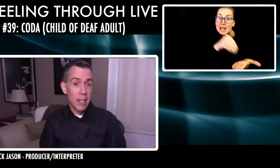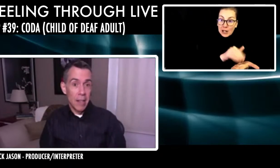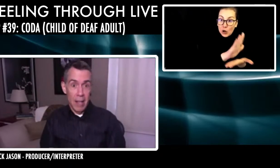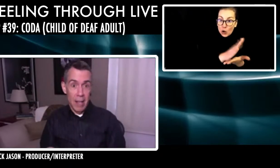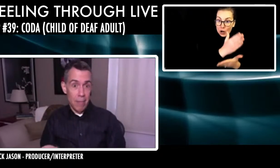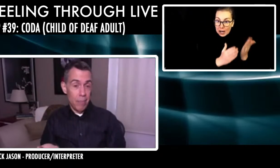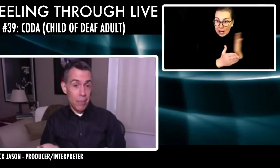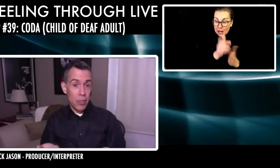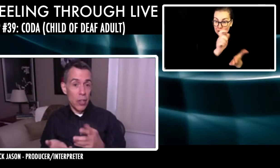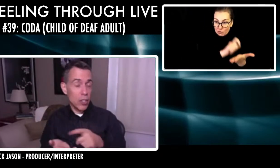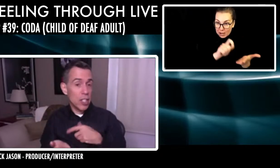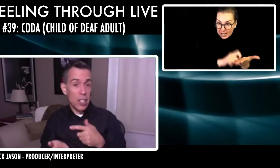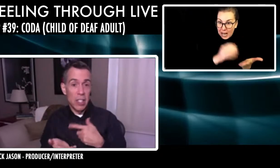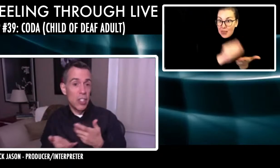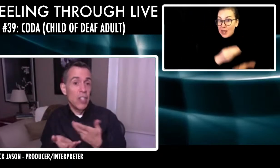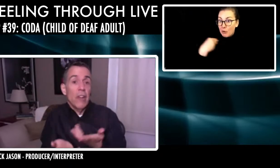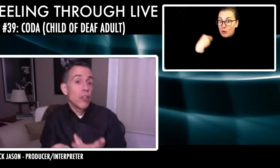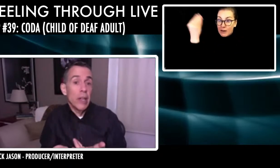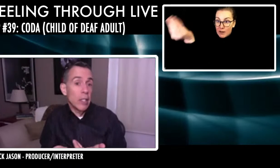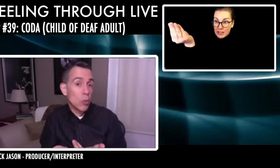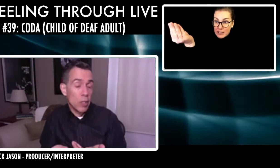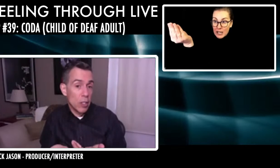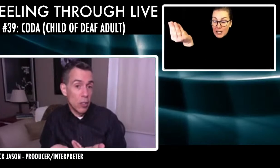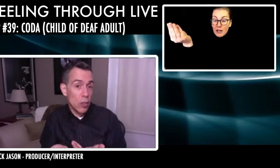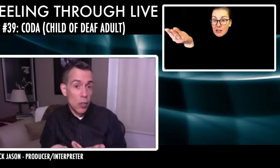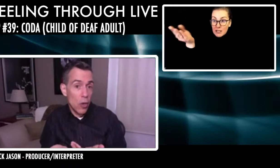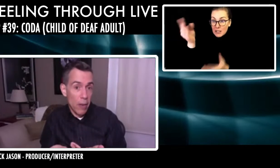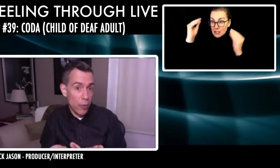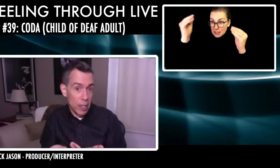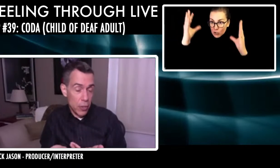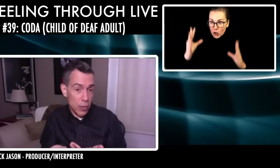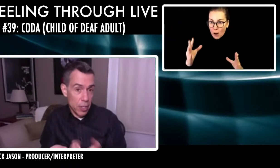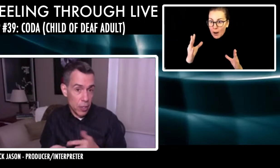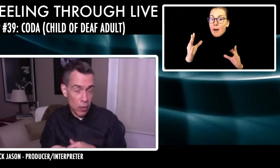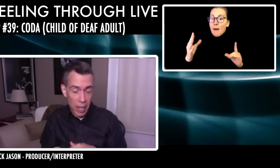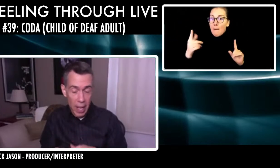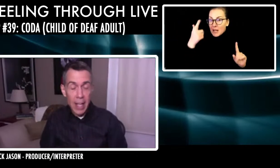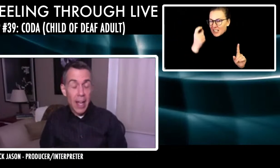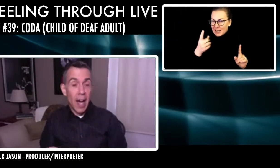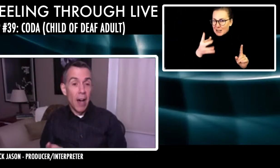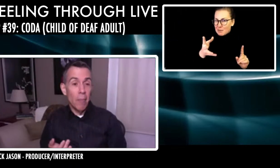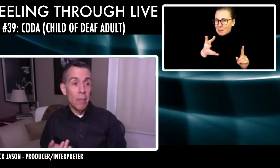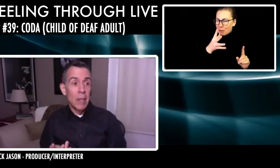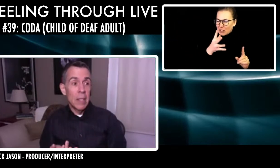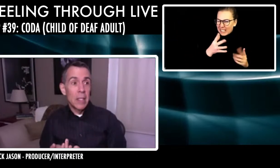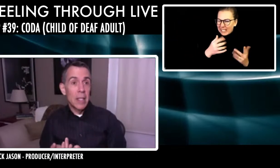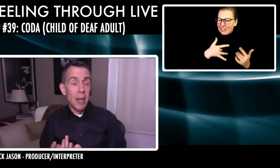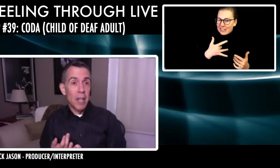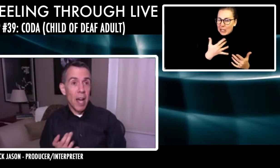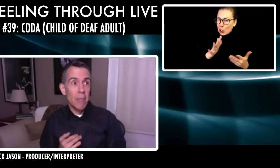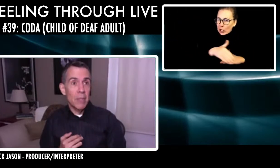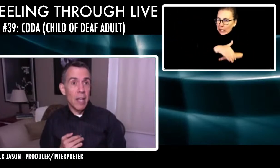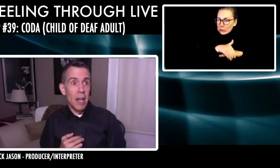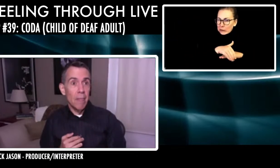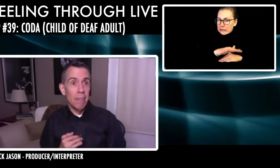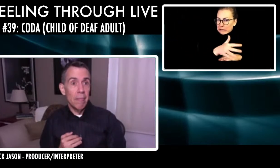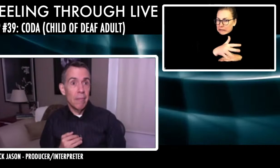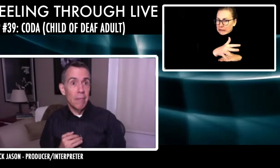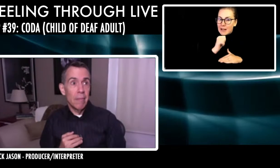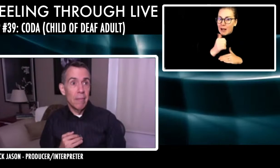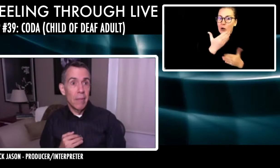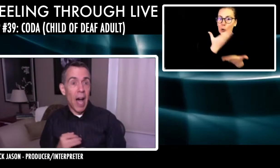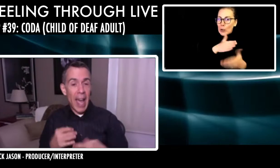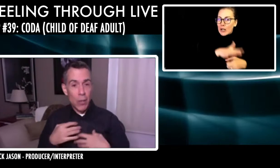uh, she just, she felt that her English wasn't good enough for the teacher to, to look at. Um, sometimes, um,